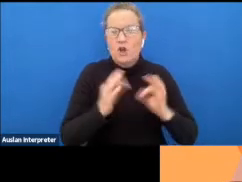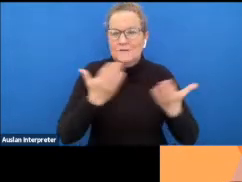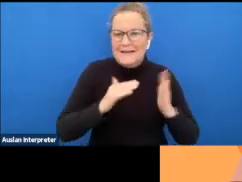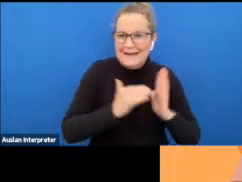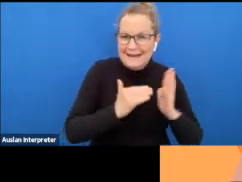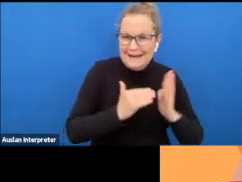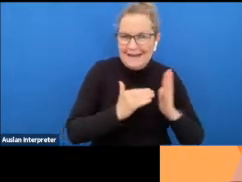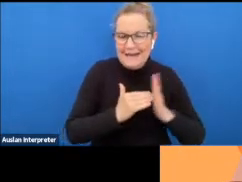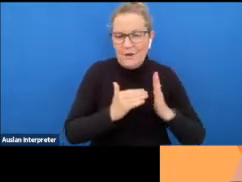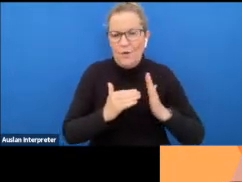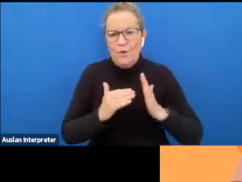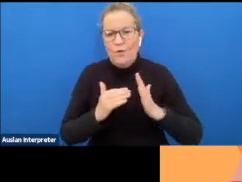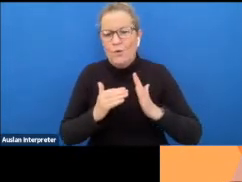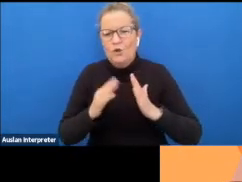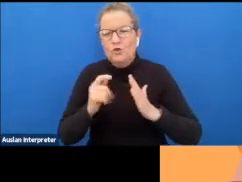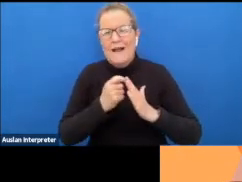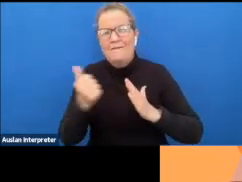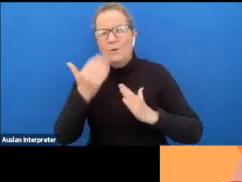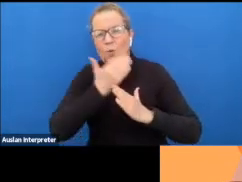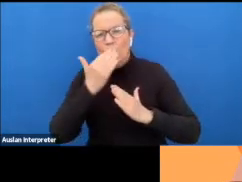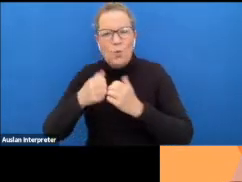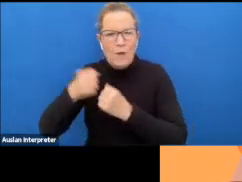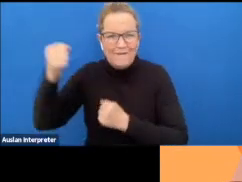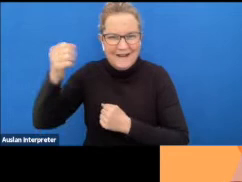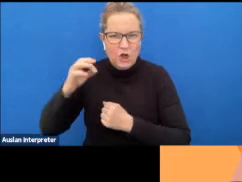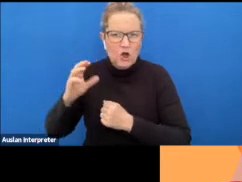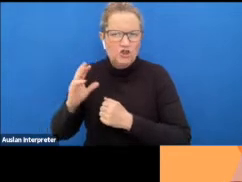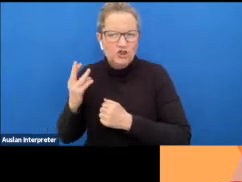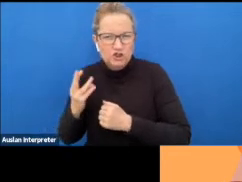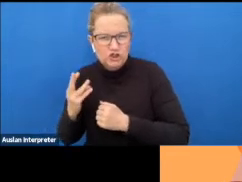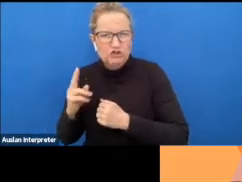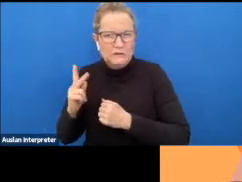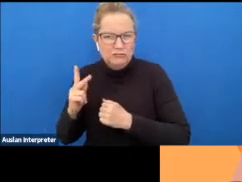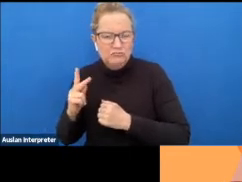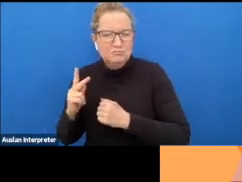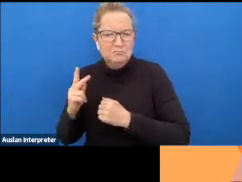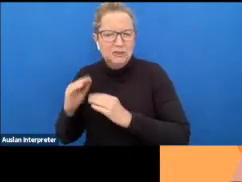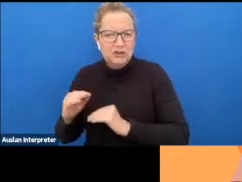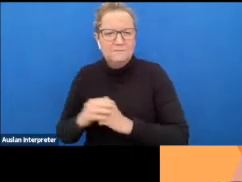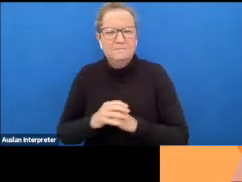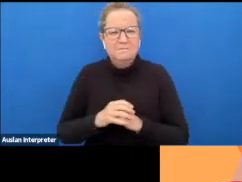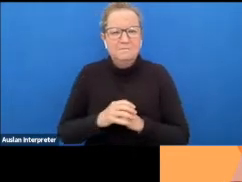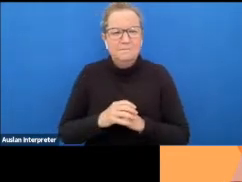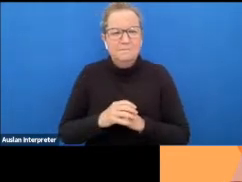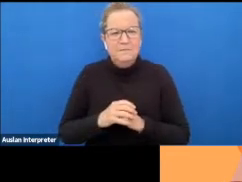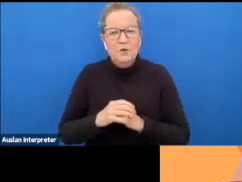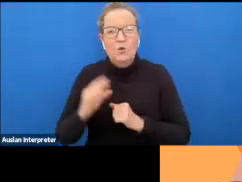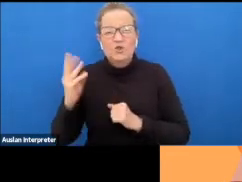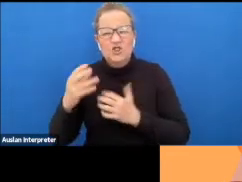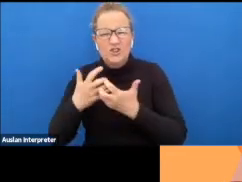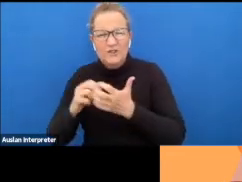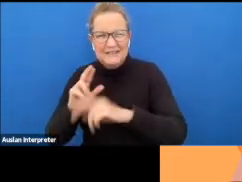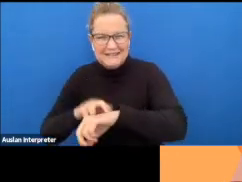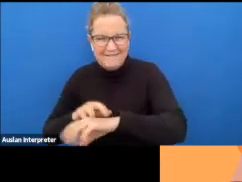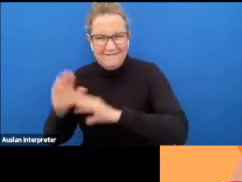and do not have post school qualification once again reviewed by the department and you know i have heard of stories that there are people who